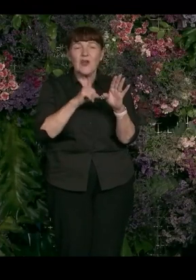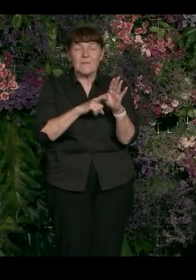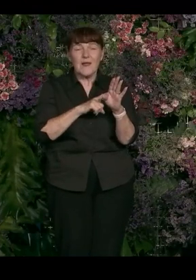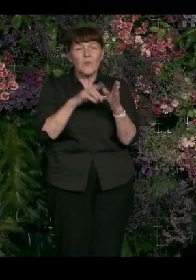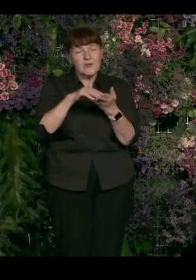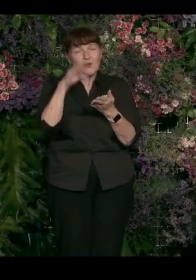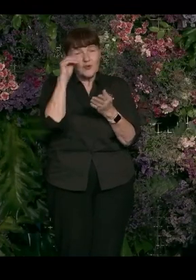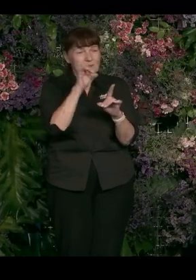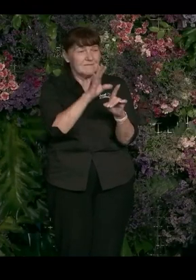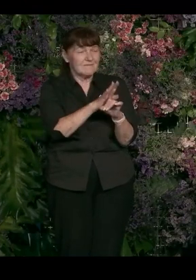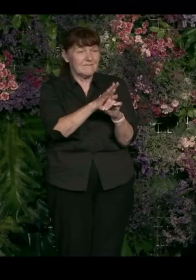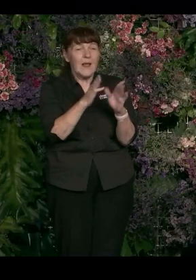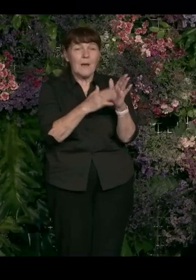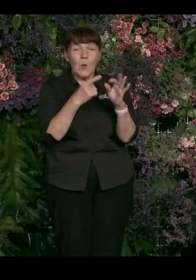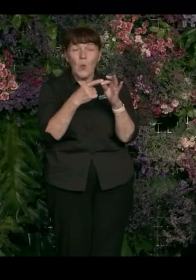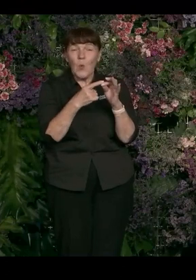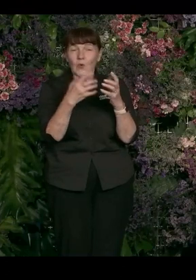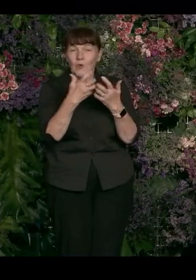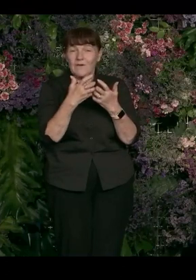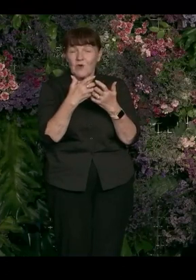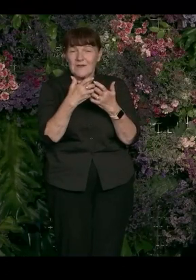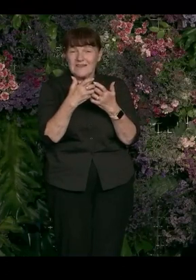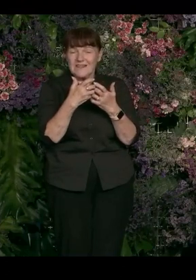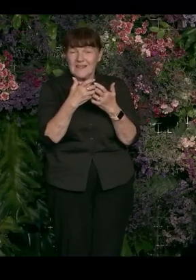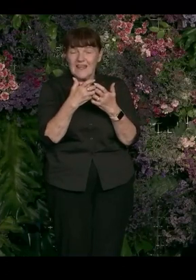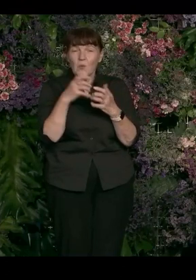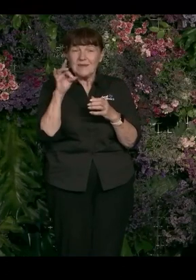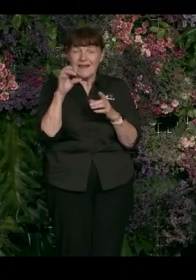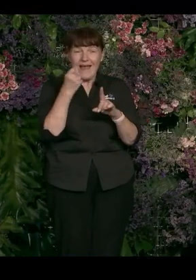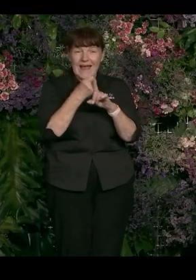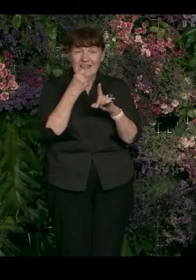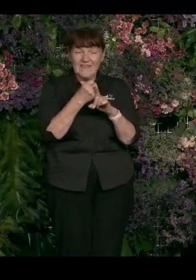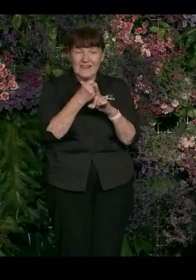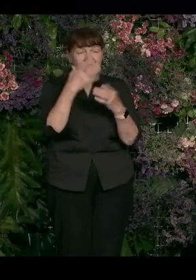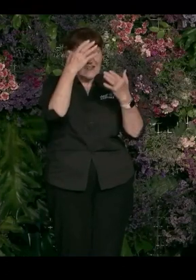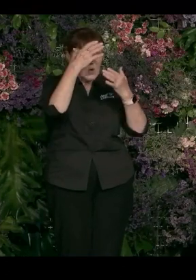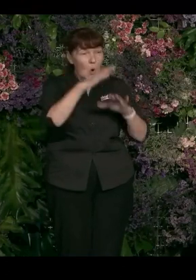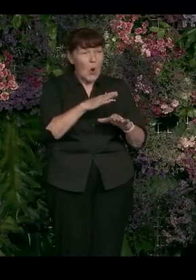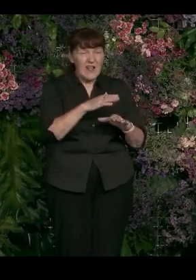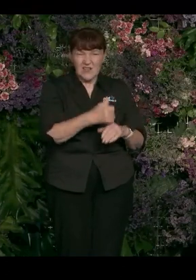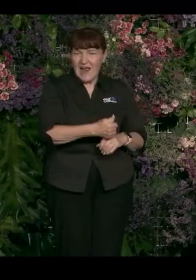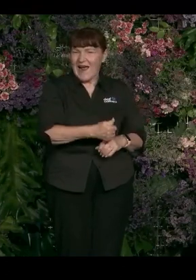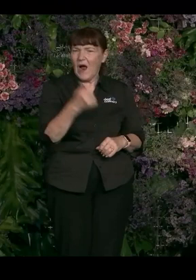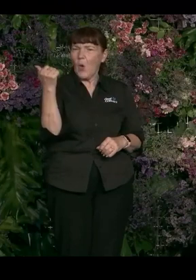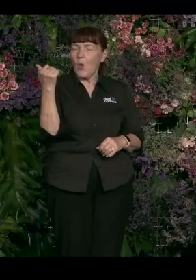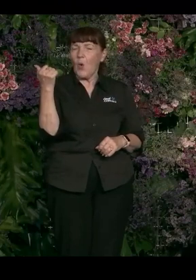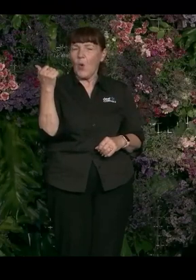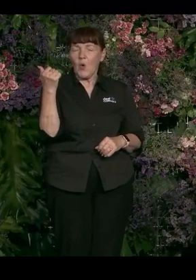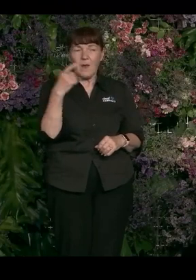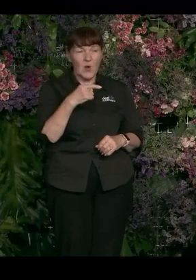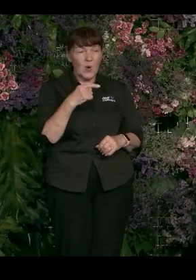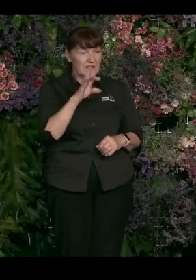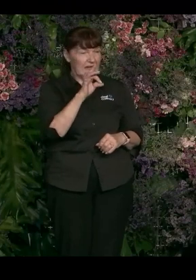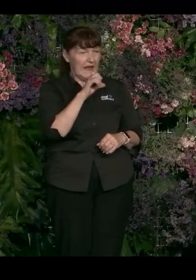gay activist, a student at Macquarie Uni, and he got evicted from his college because of his activism and because of his